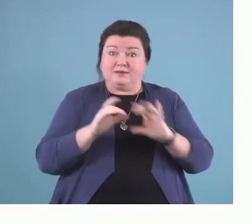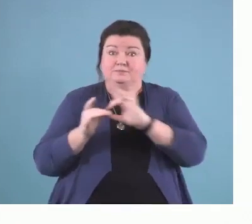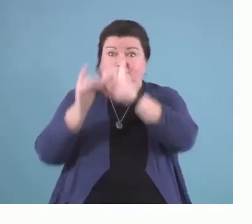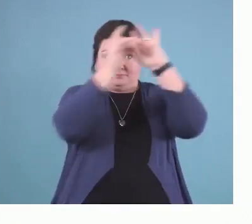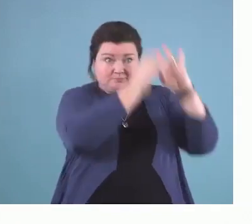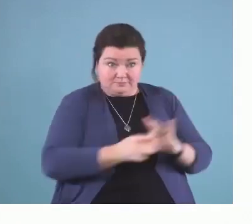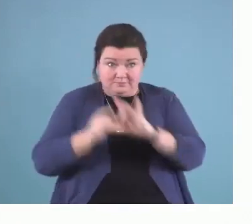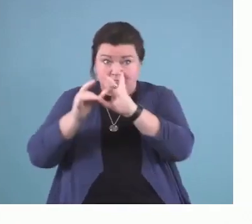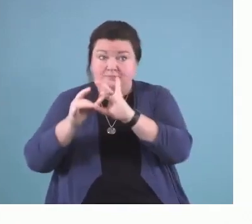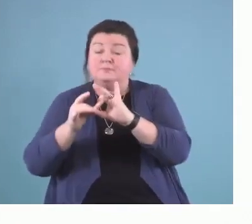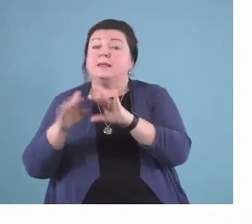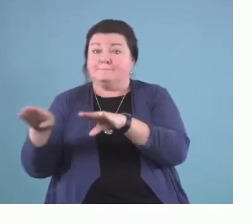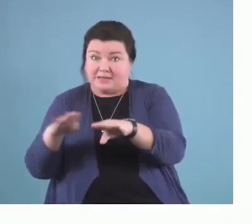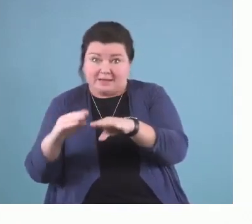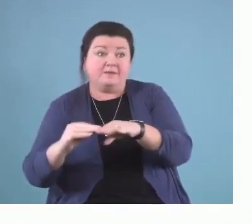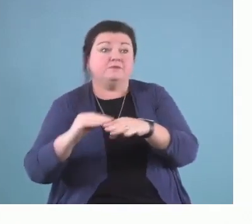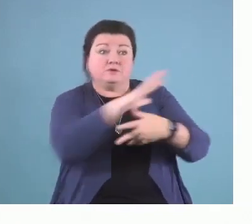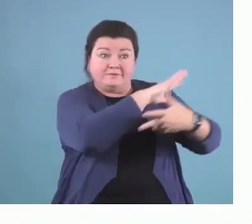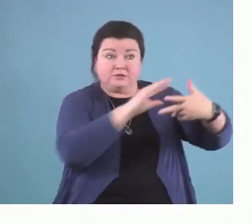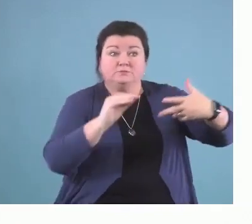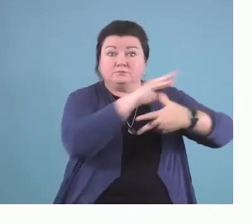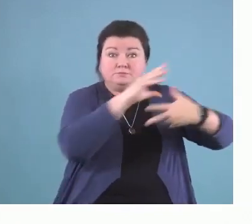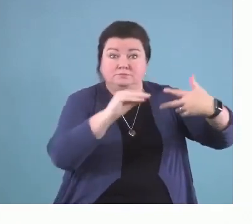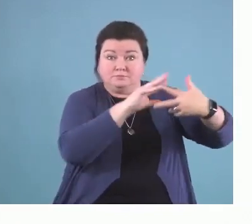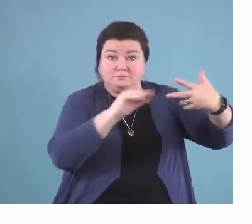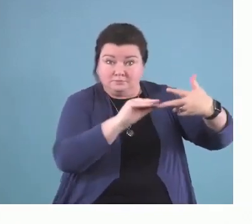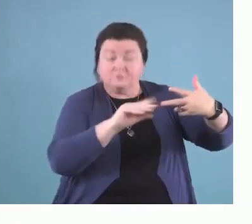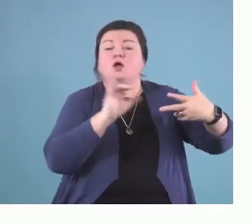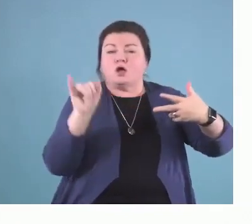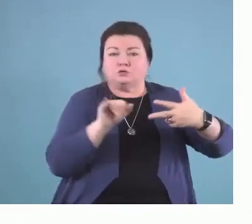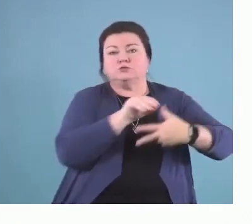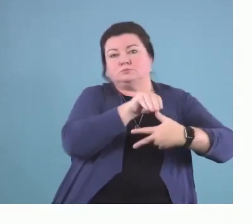behavior to capability, opportunity, and motivation, or vice versa.